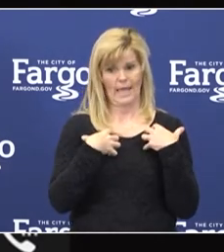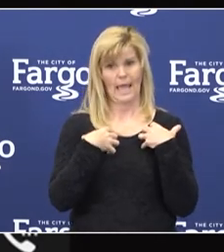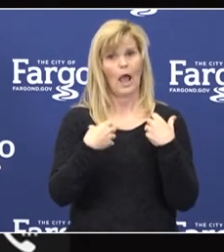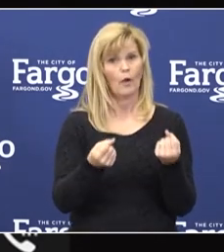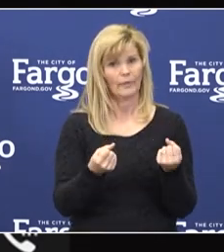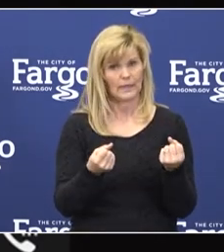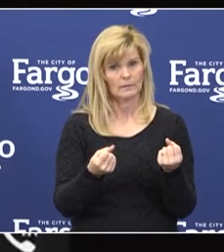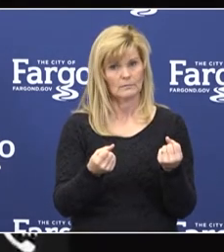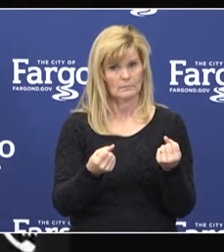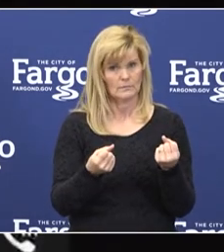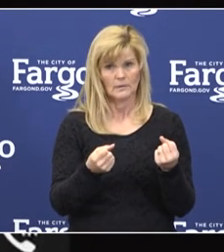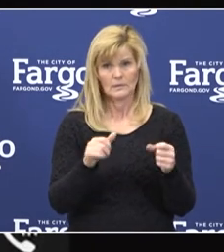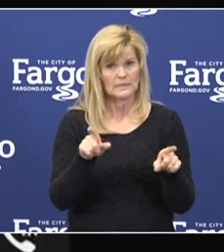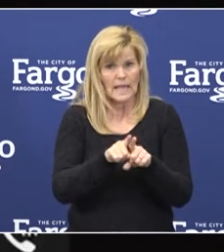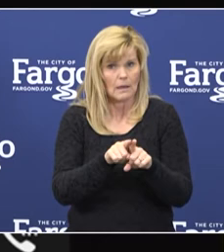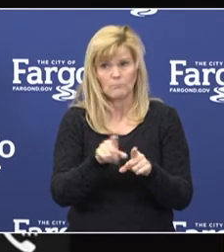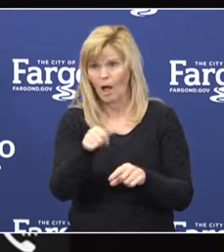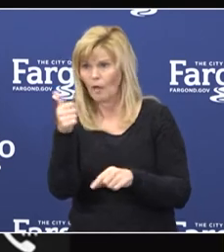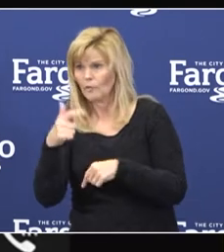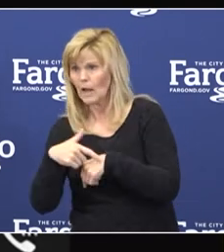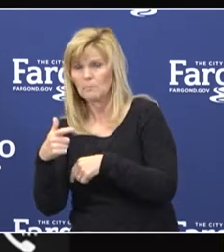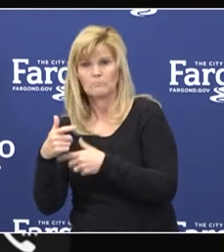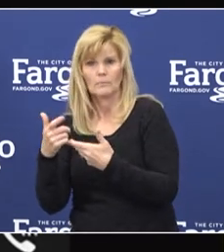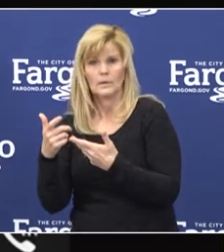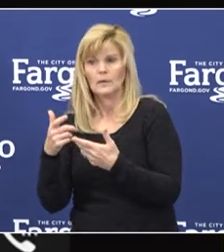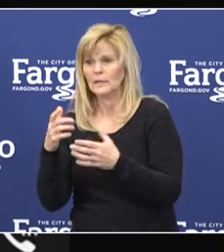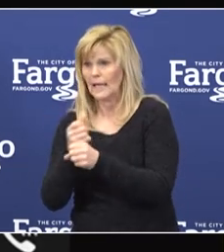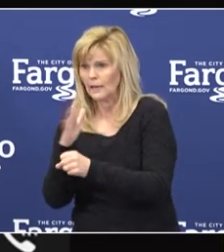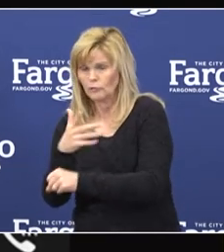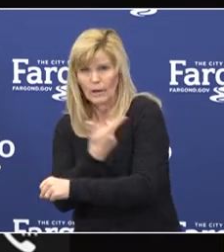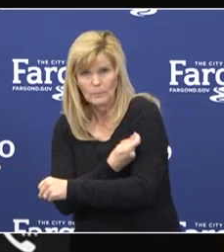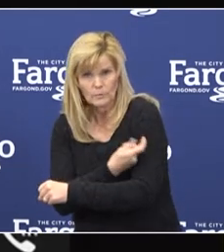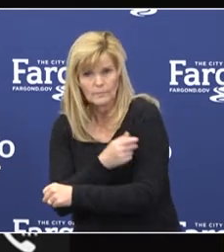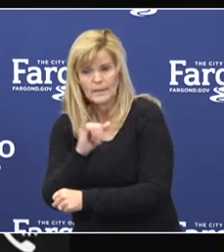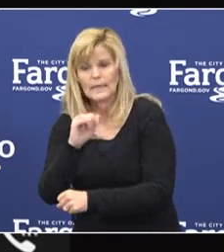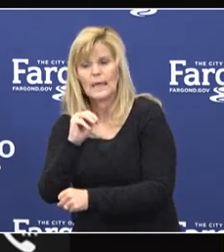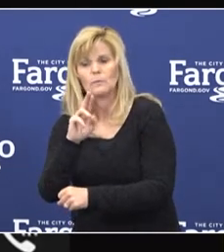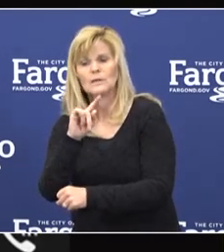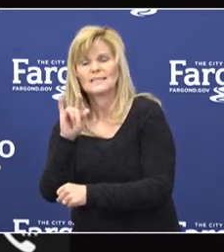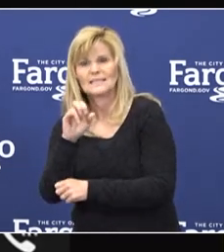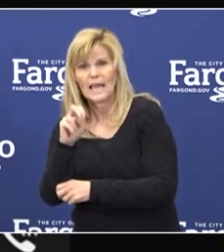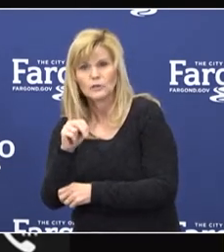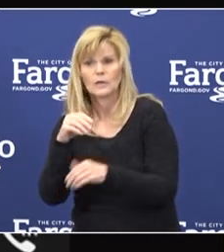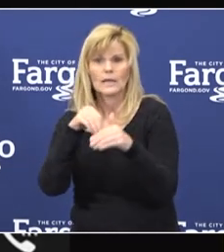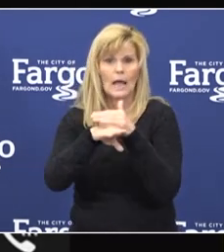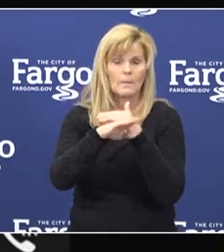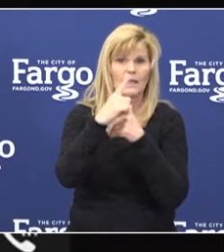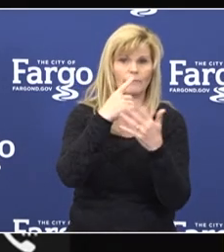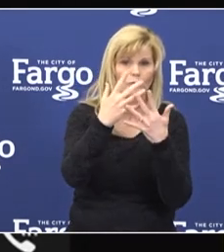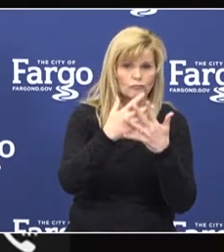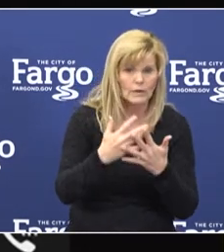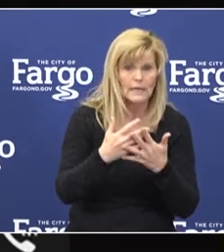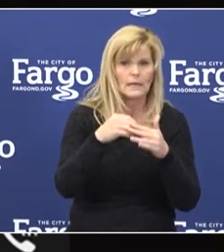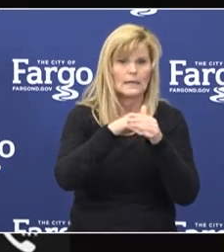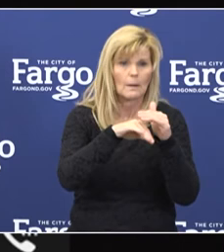that you would at any other time. Getting immunizations, coming in for preventive screenings and physicals, and keeping up with